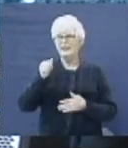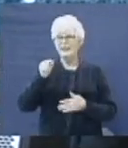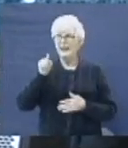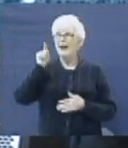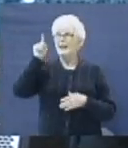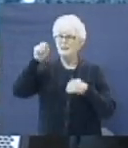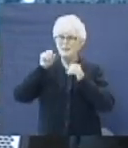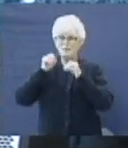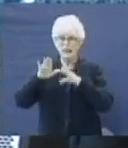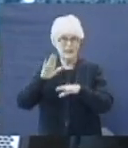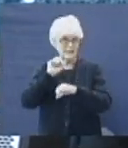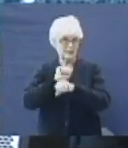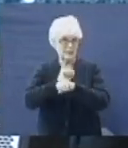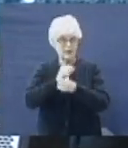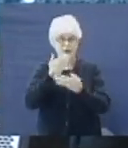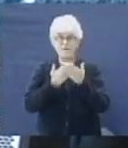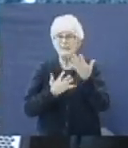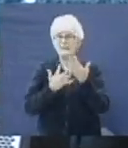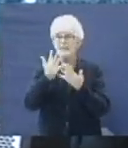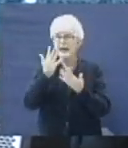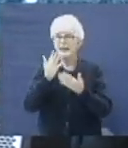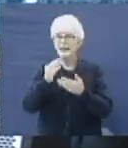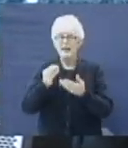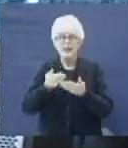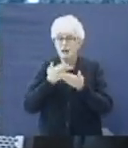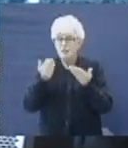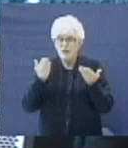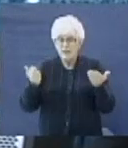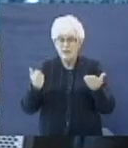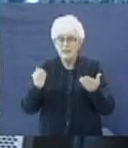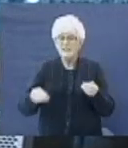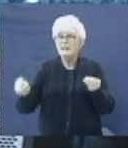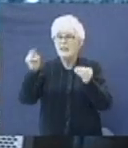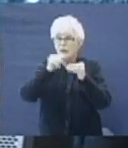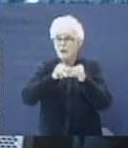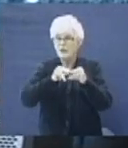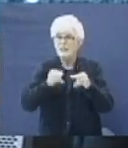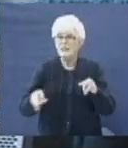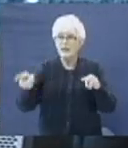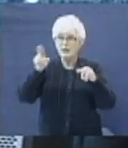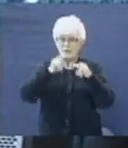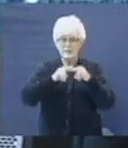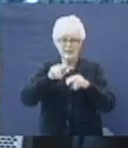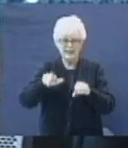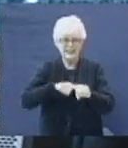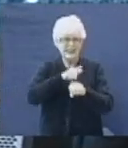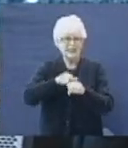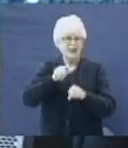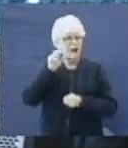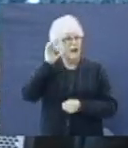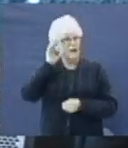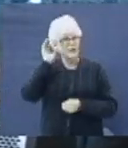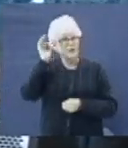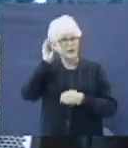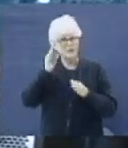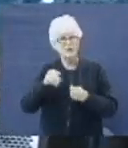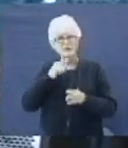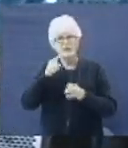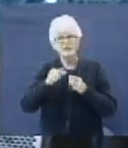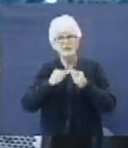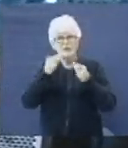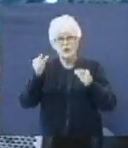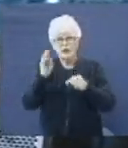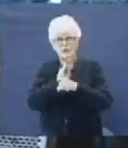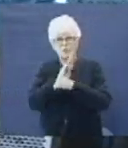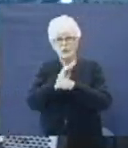thou hast blessed the work of his hands and his substance is increased in the land. I heard a preacher say one time that Job was a